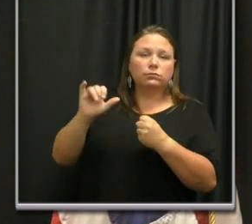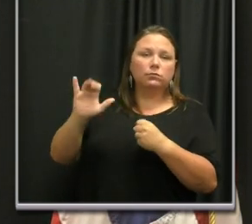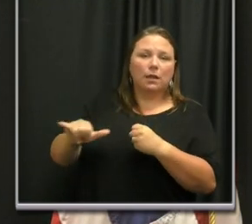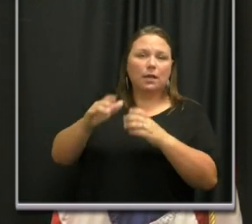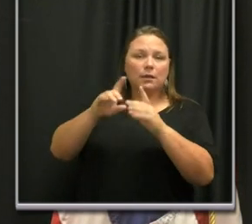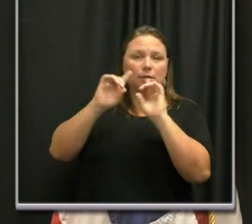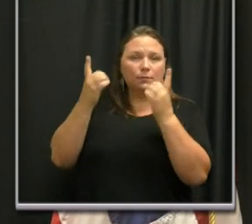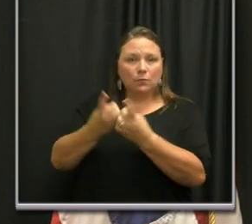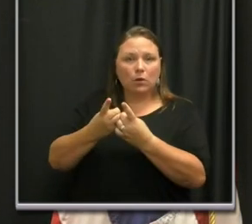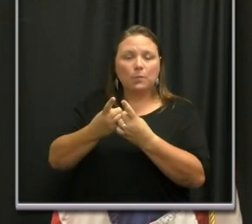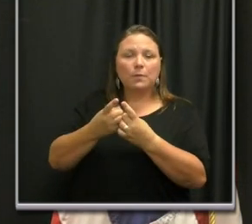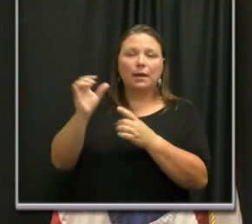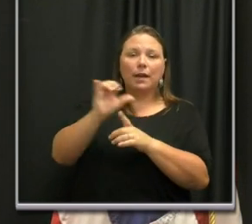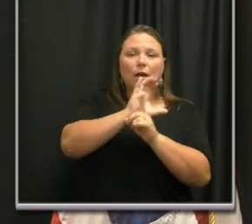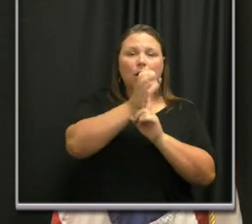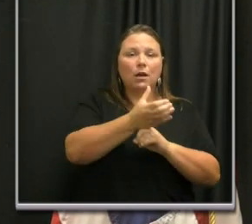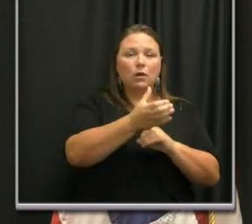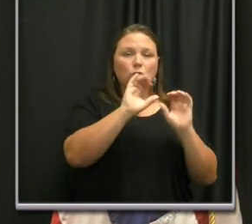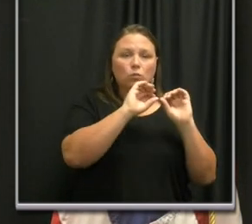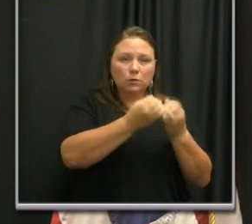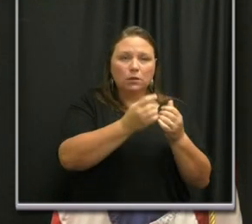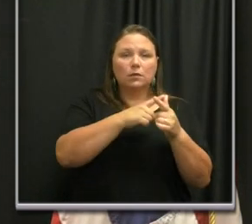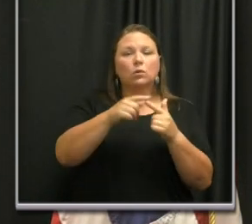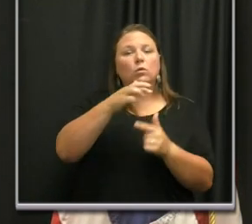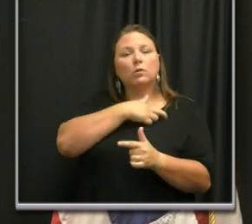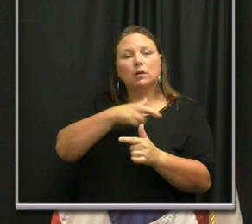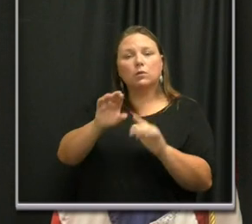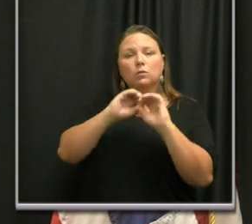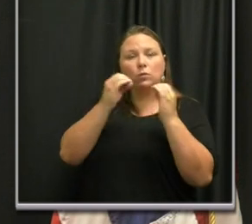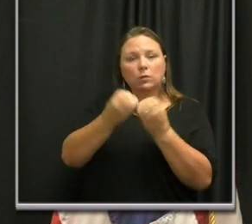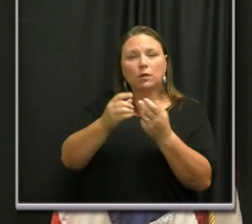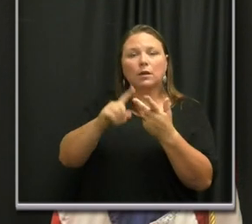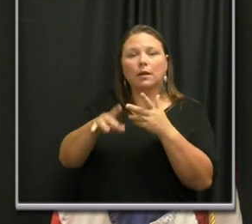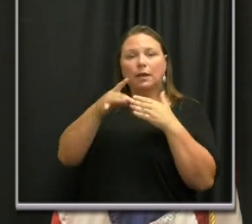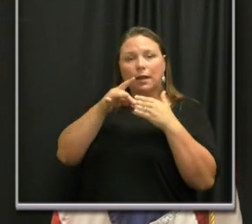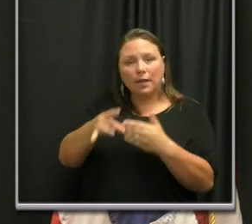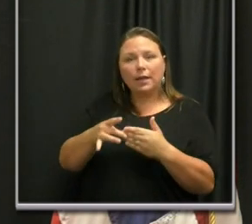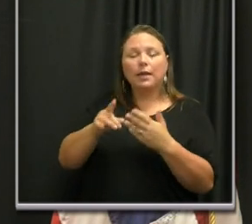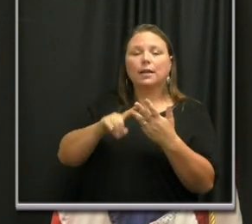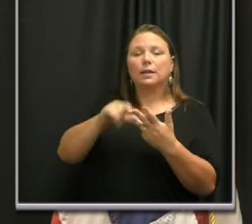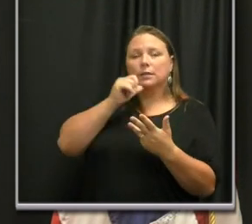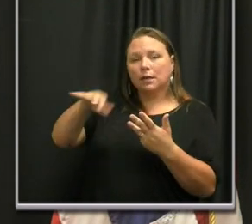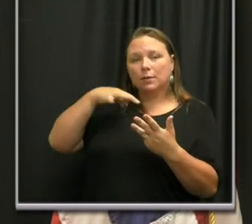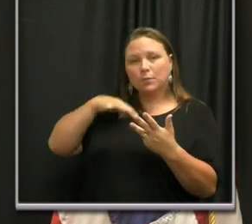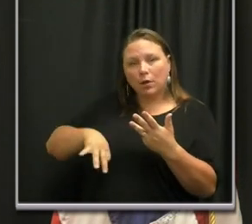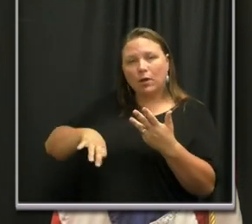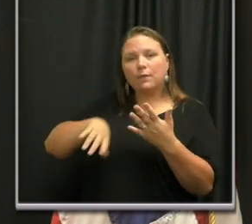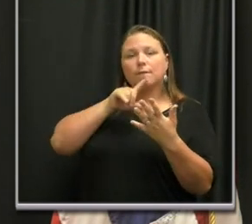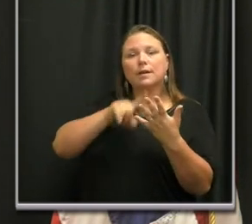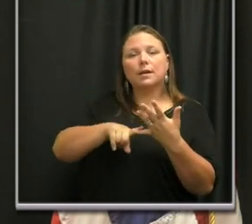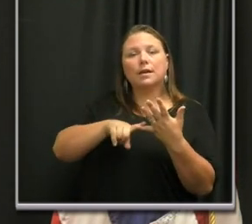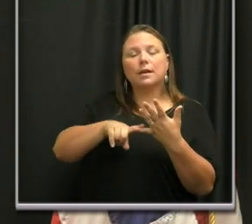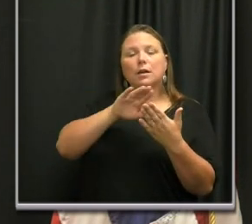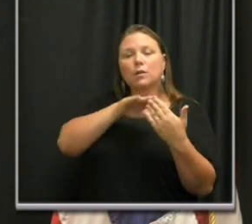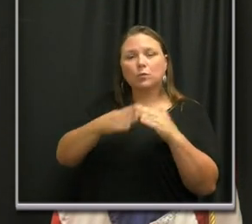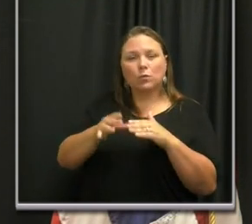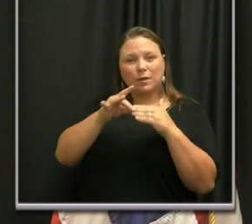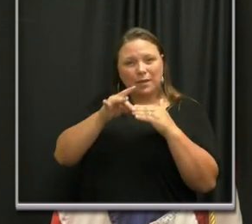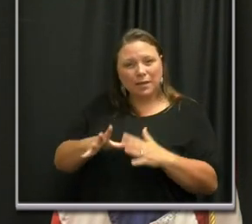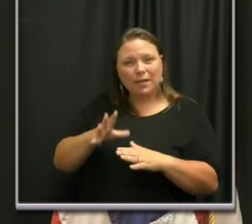such as cultural organizations, religious organizations, organizations and leaders, nonprofit organizations, community leader